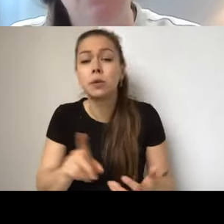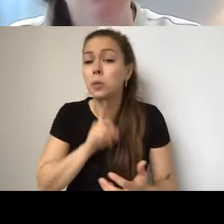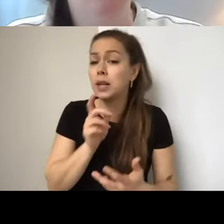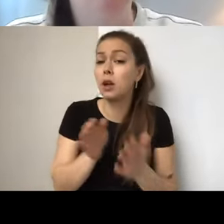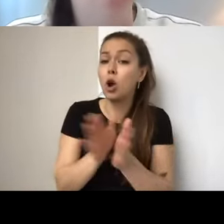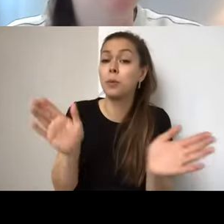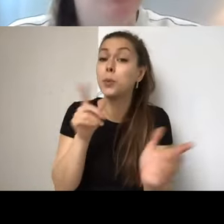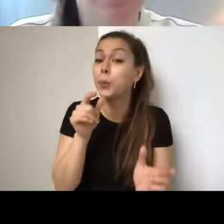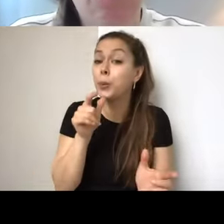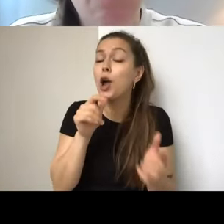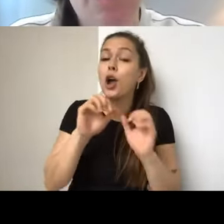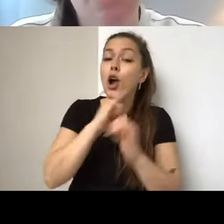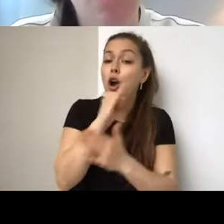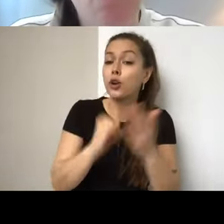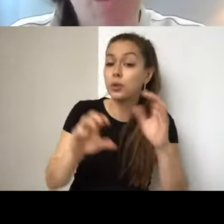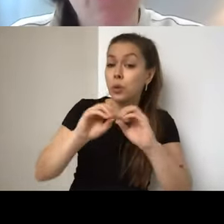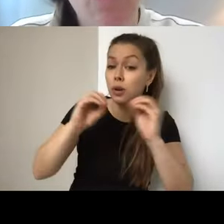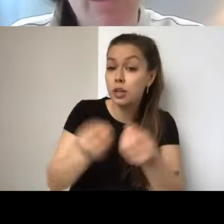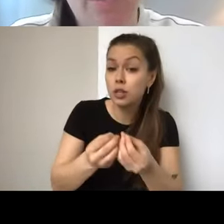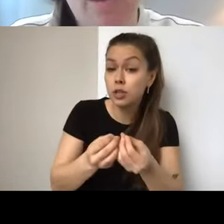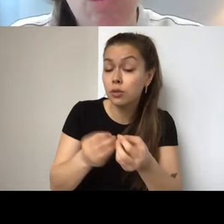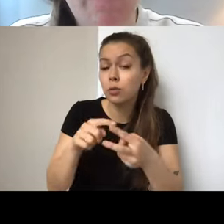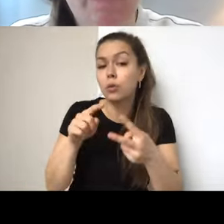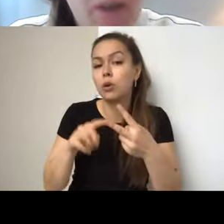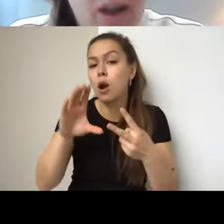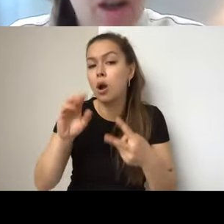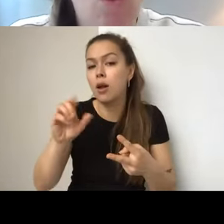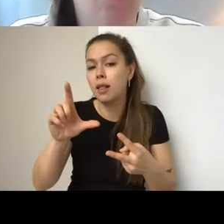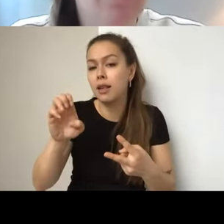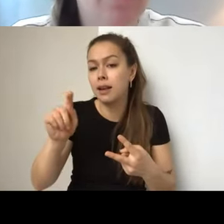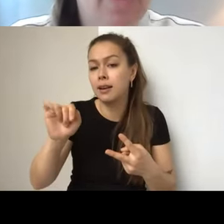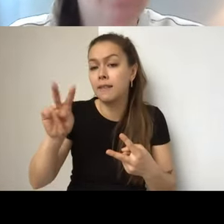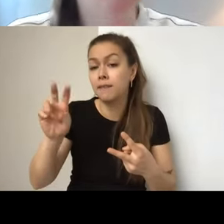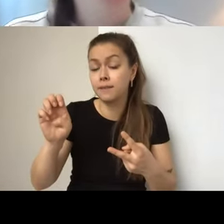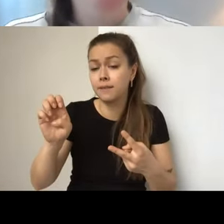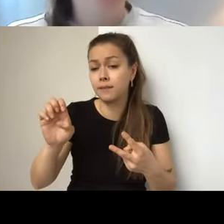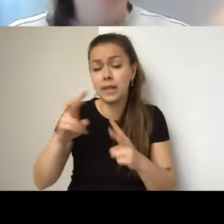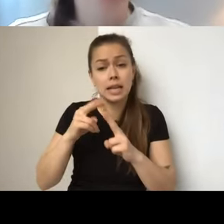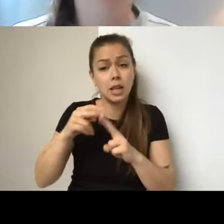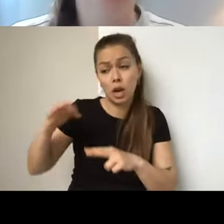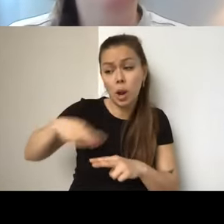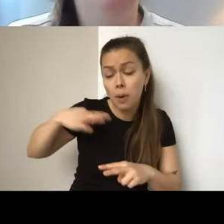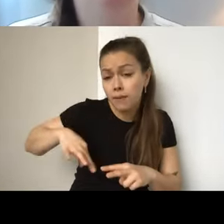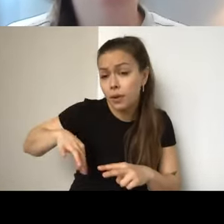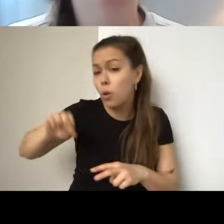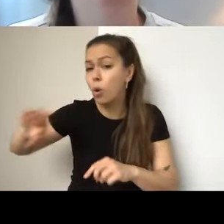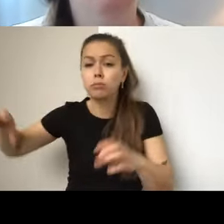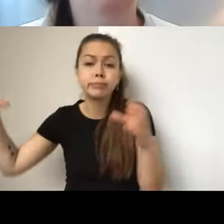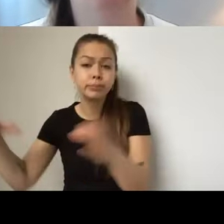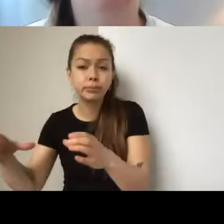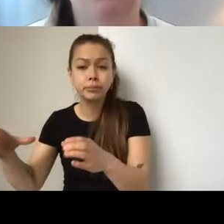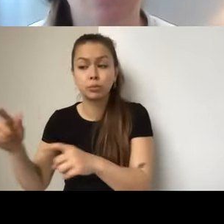collectives. You can need to either be a nonprofit organization or a collective, and you have to have a mandate